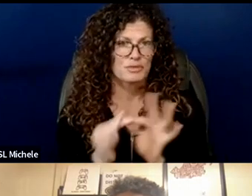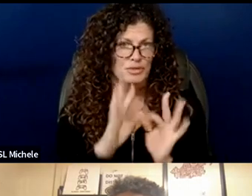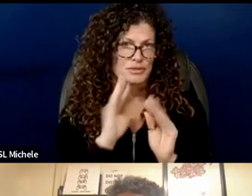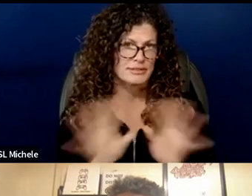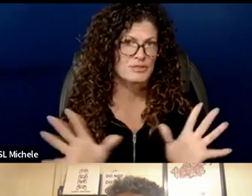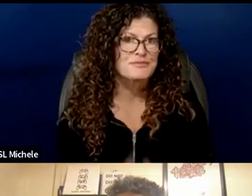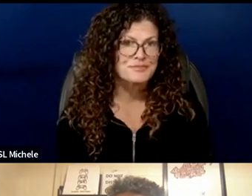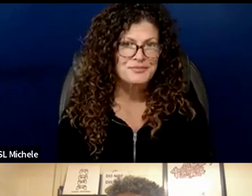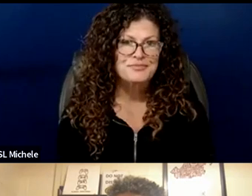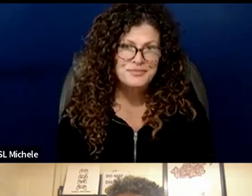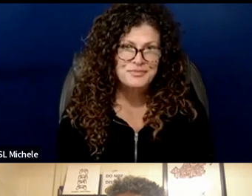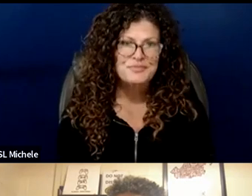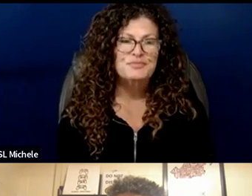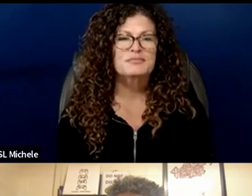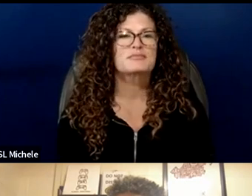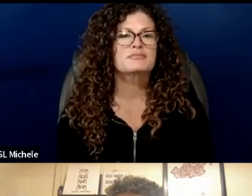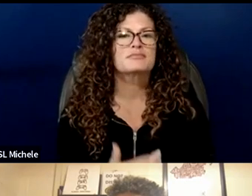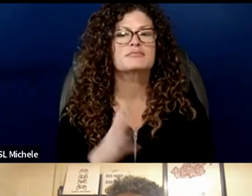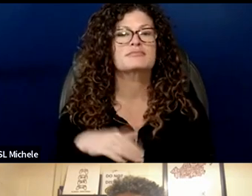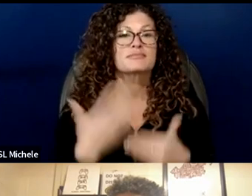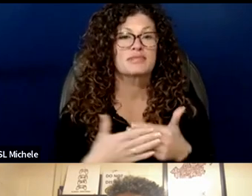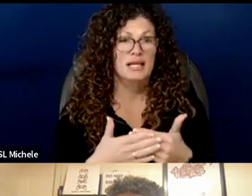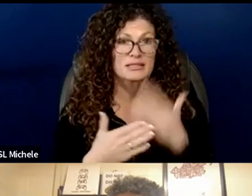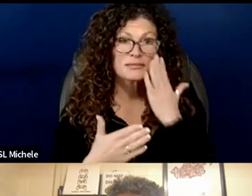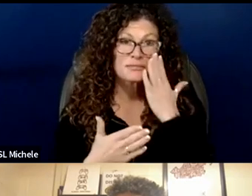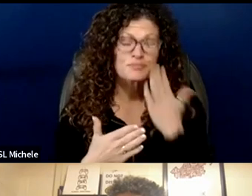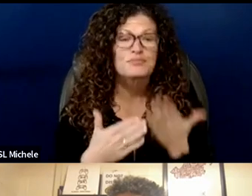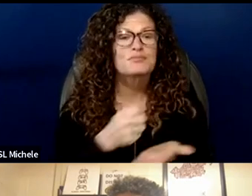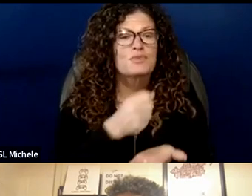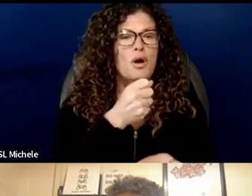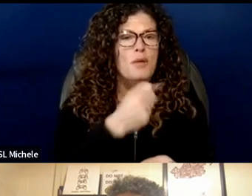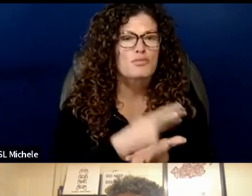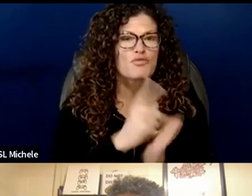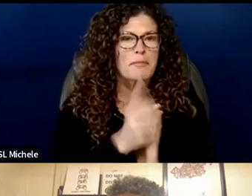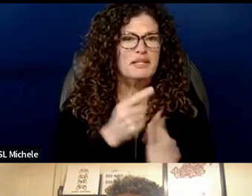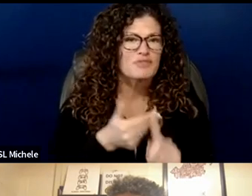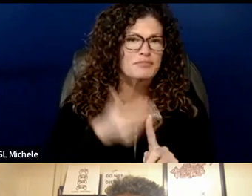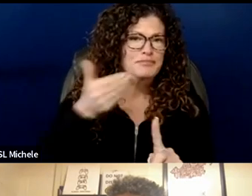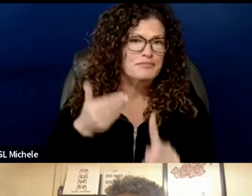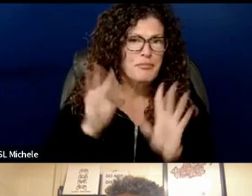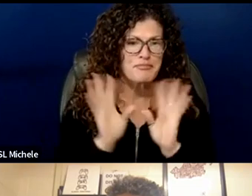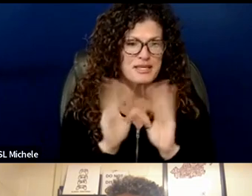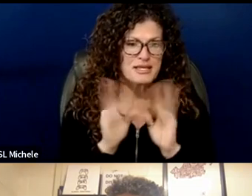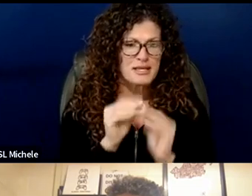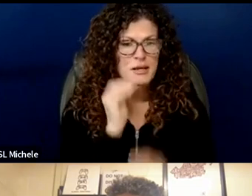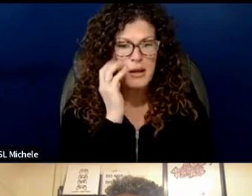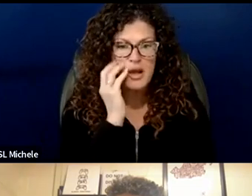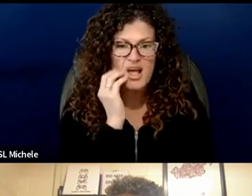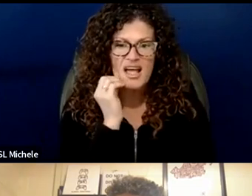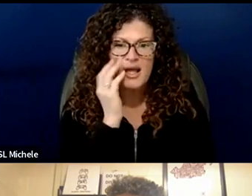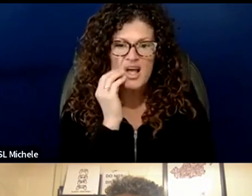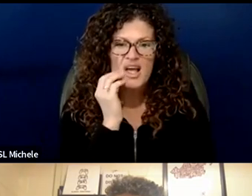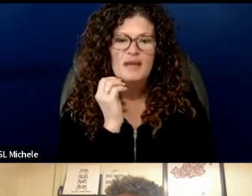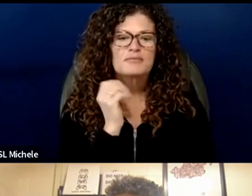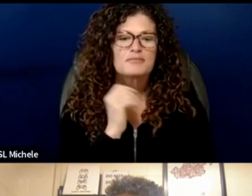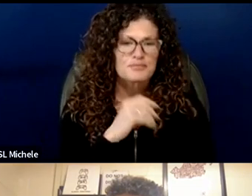okay our next item on the agenda will be the approval of meeting minutes um we will be um approving the minutes of